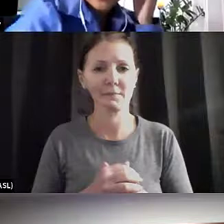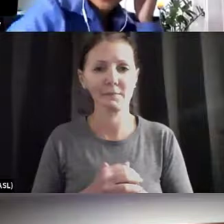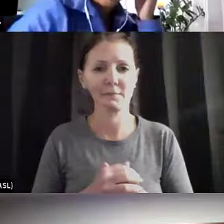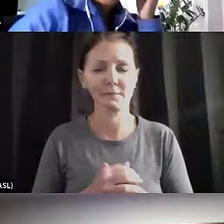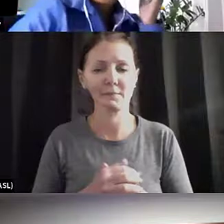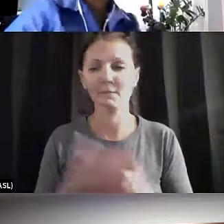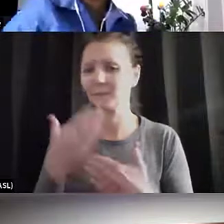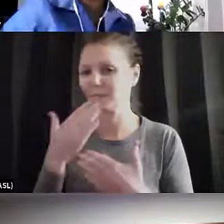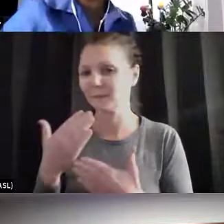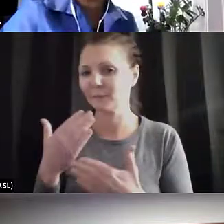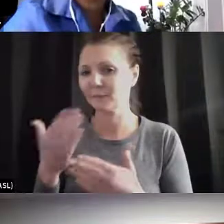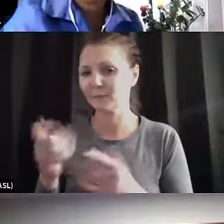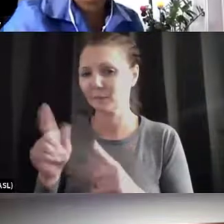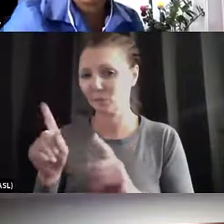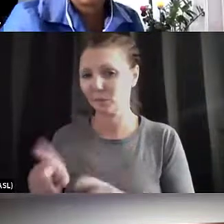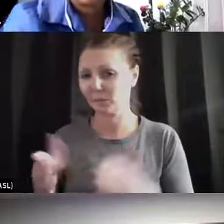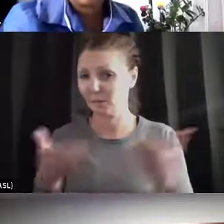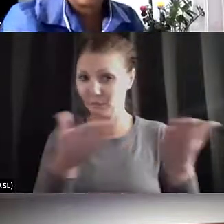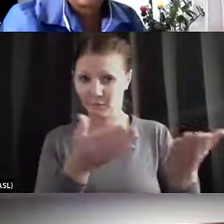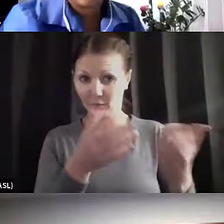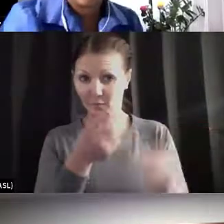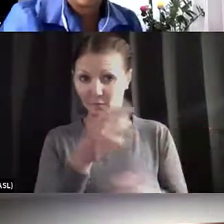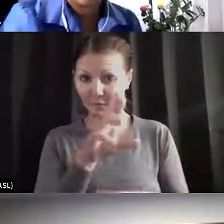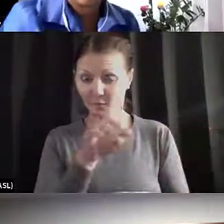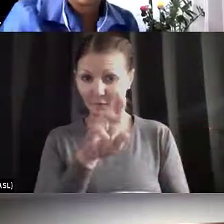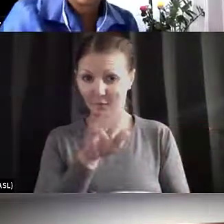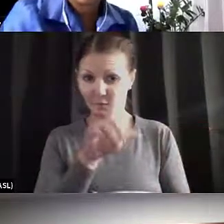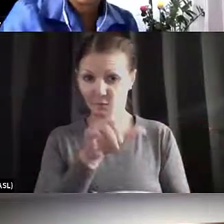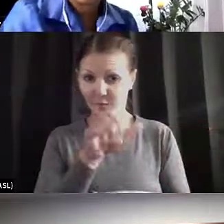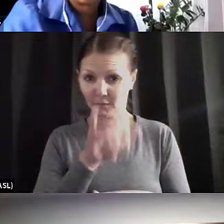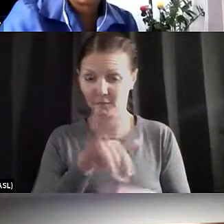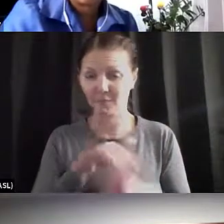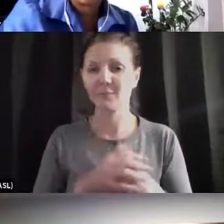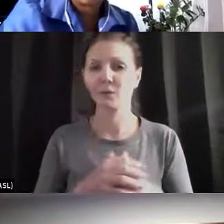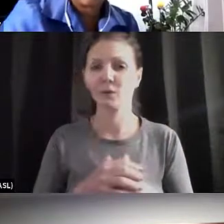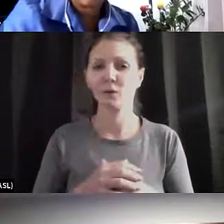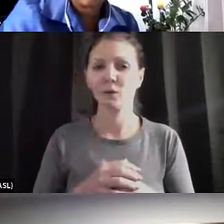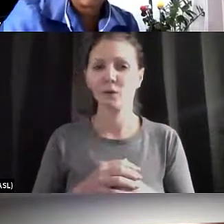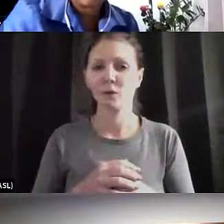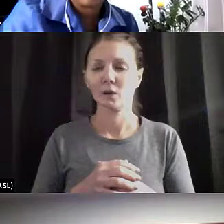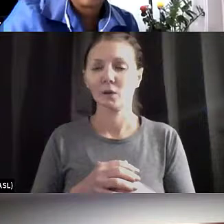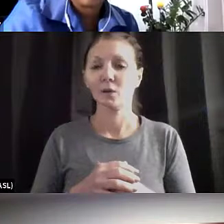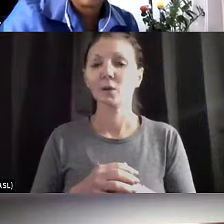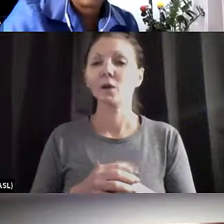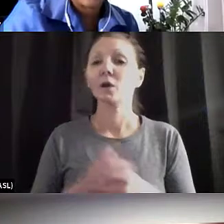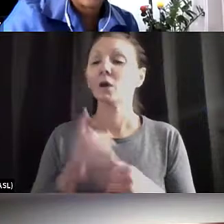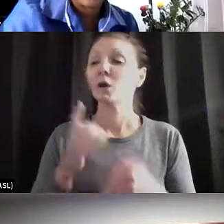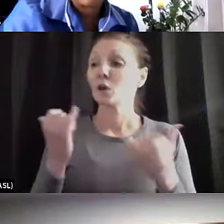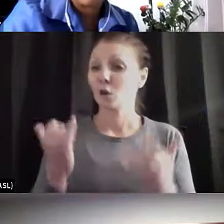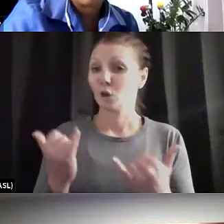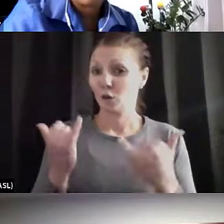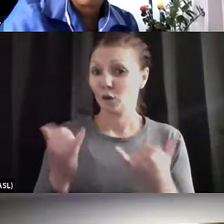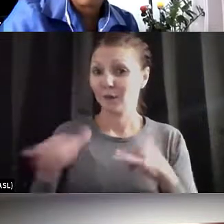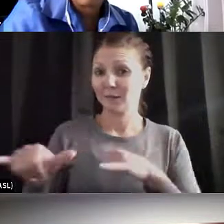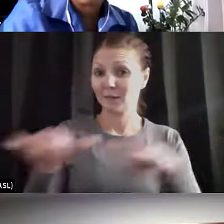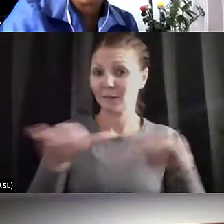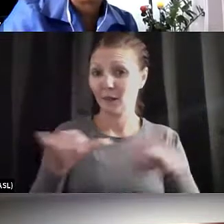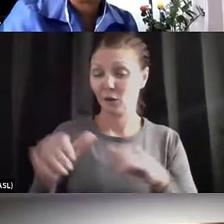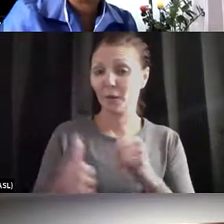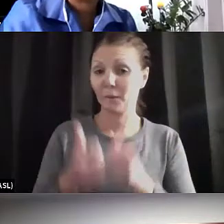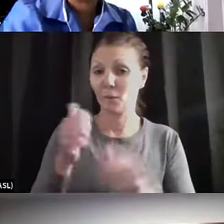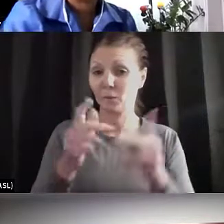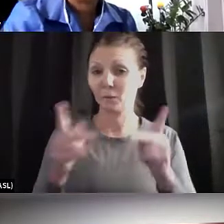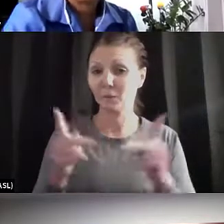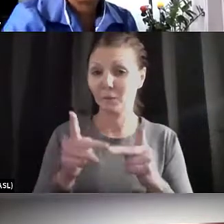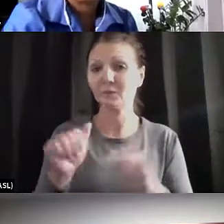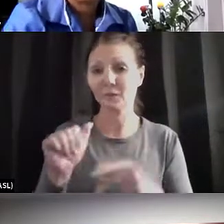you for your question. Dr. Dudley? David you know, the current sort of standard in most places is at